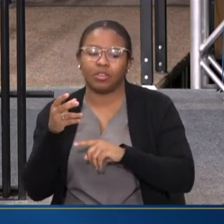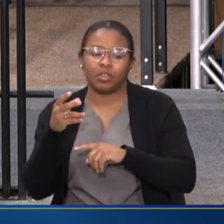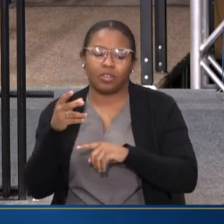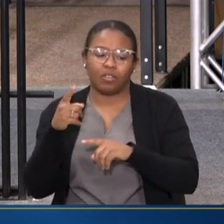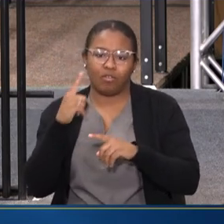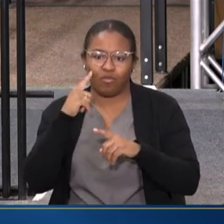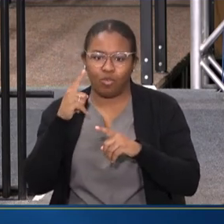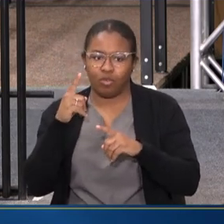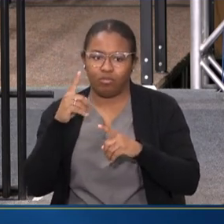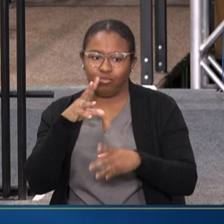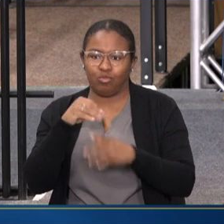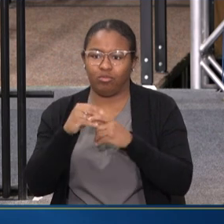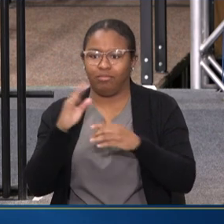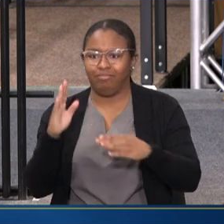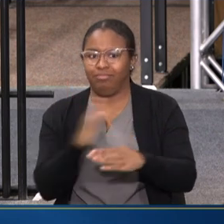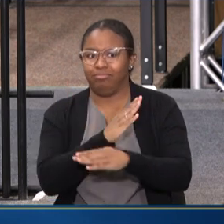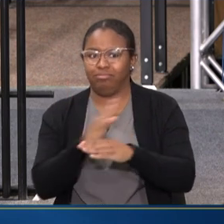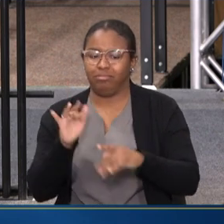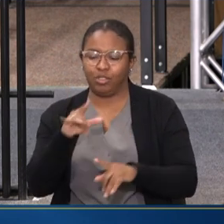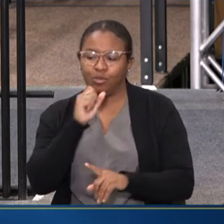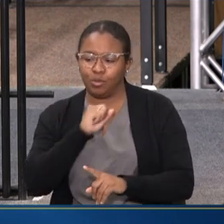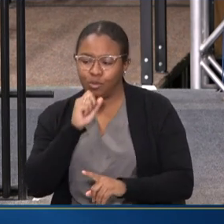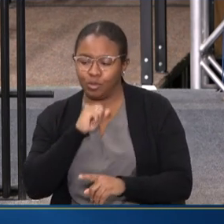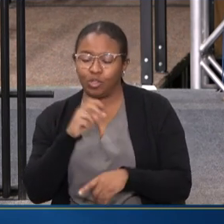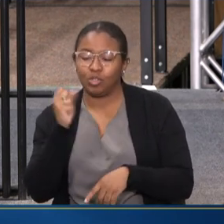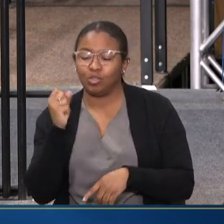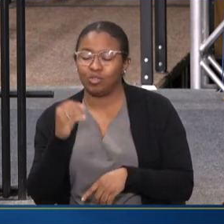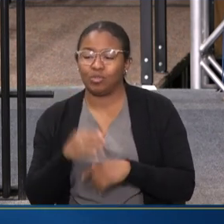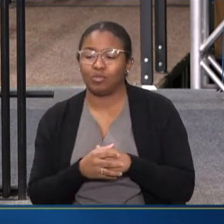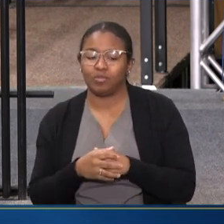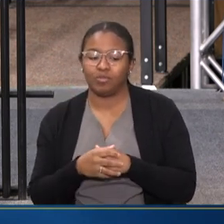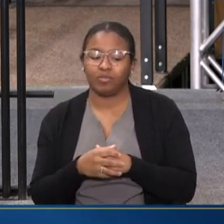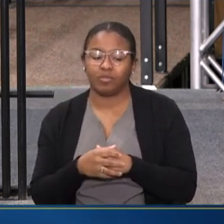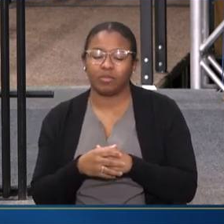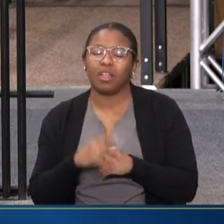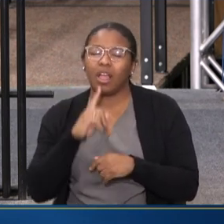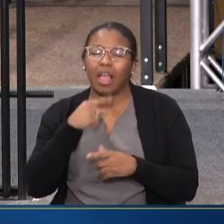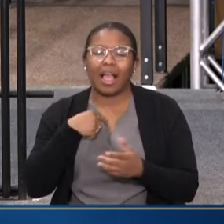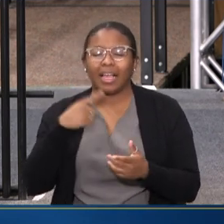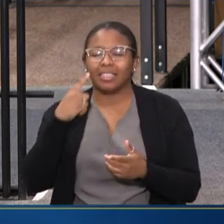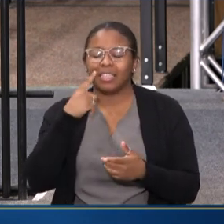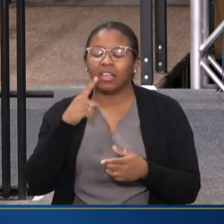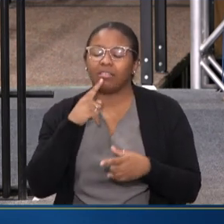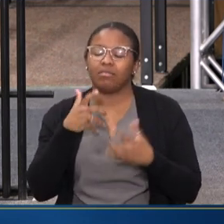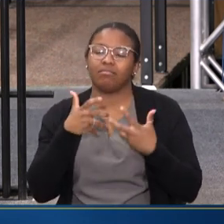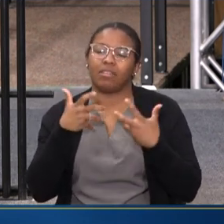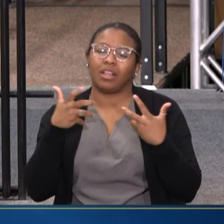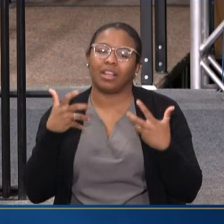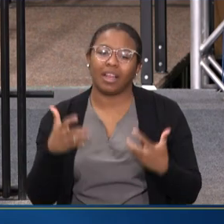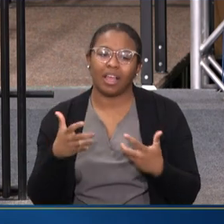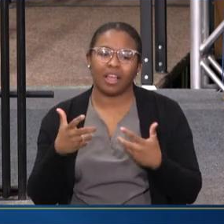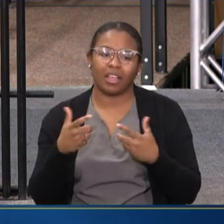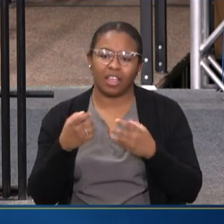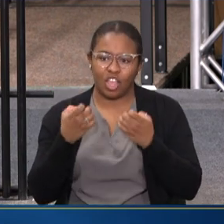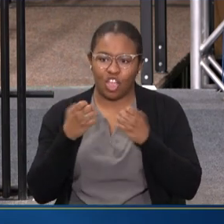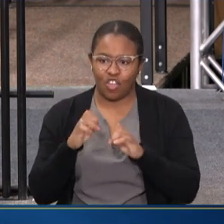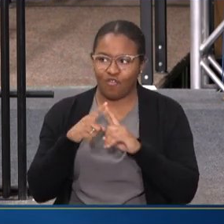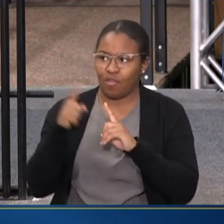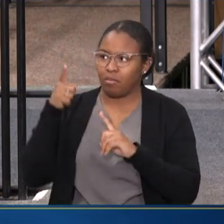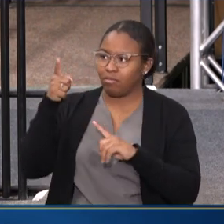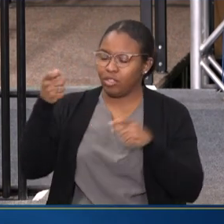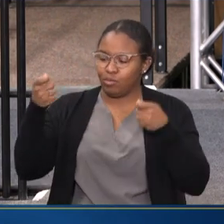SPECTRUM OF AGE. AND SO I THINK THERE'S JUST TREMENDOUS EFFORT FROM THE